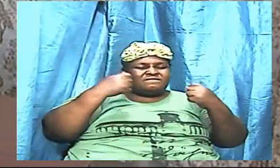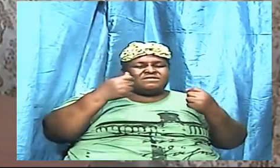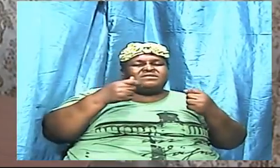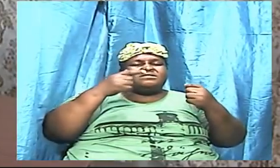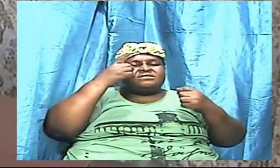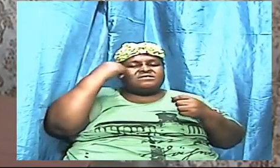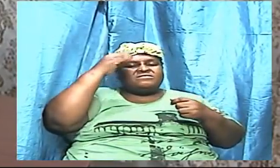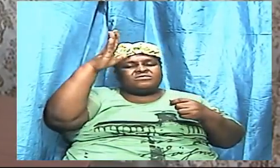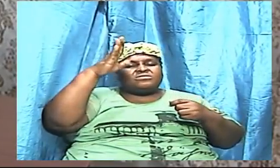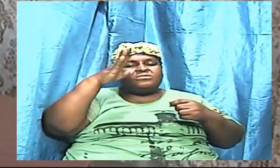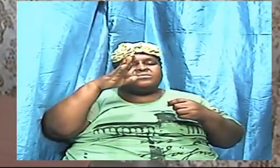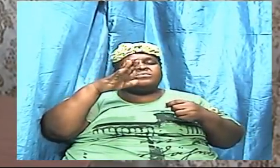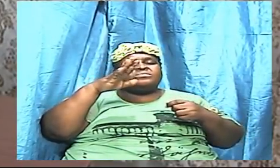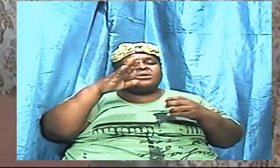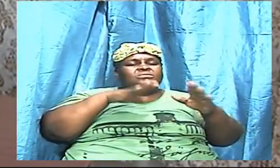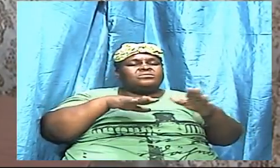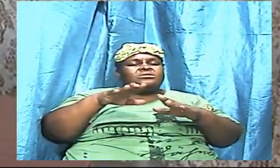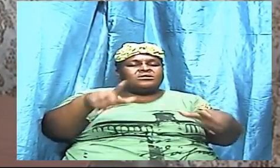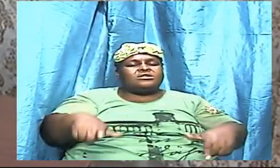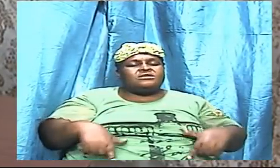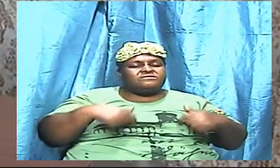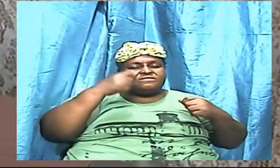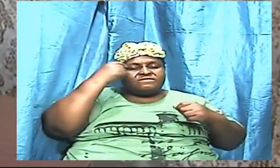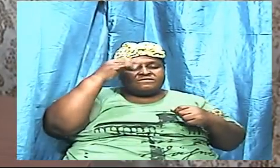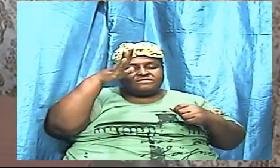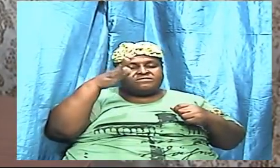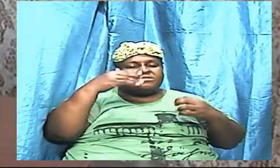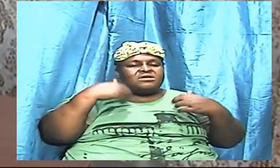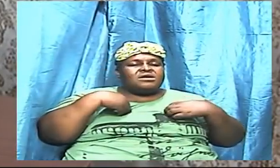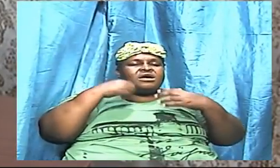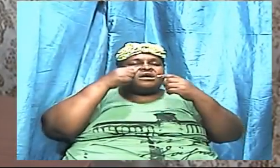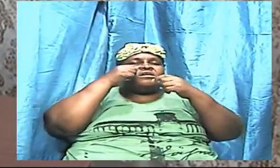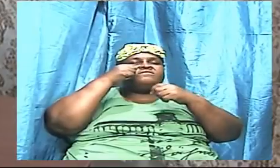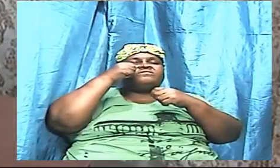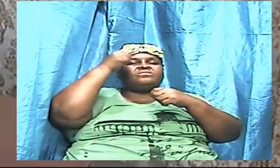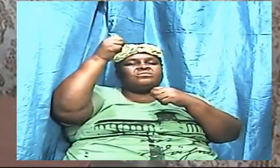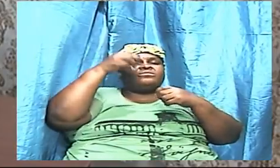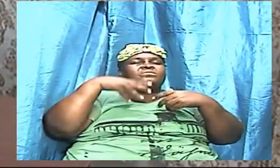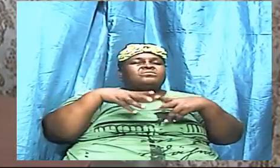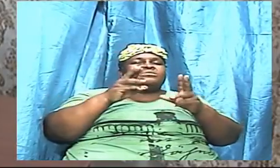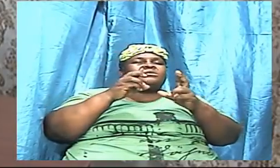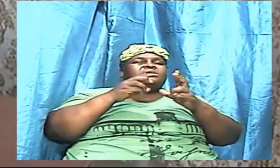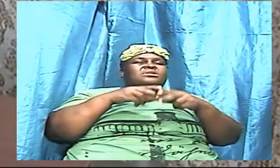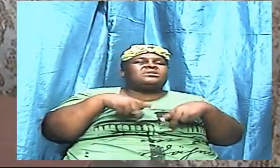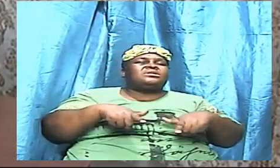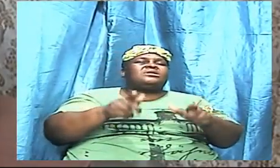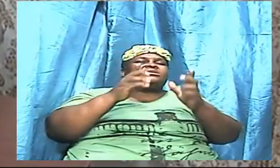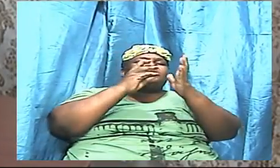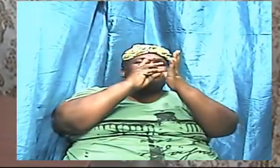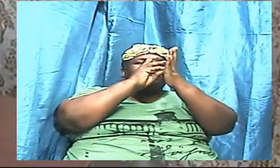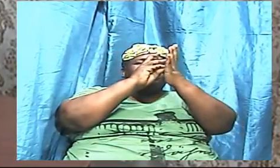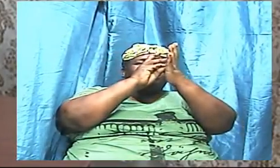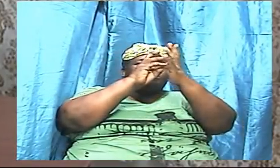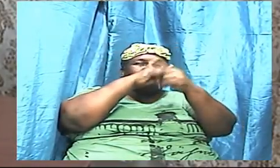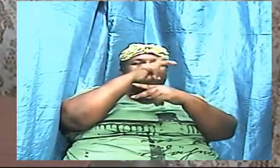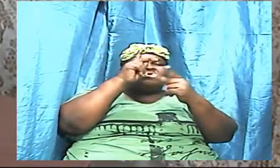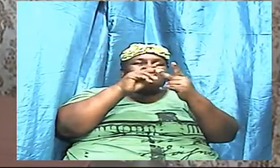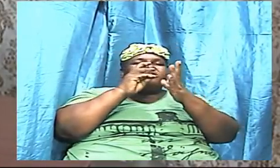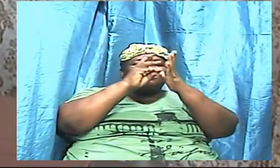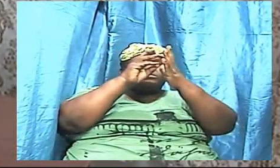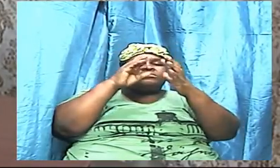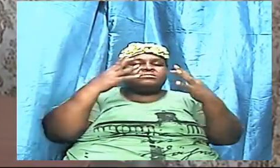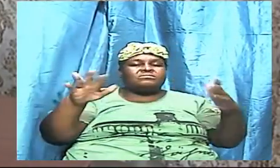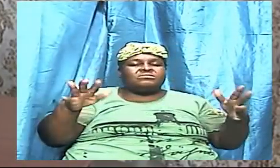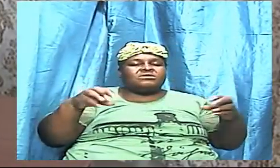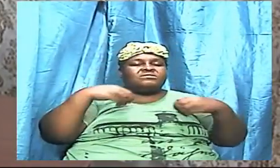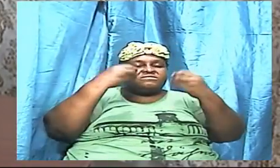walking with you have your way let your perfect will be done we give you thanks in Jesus name